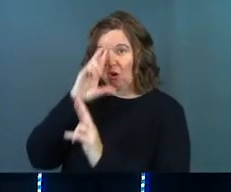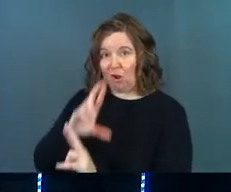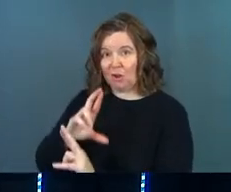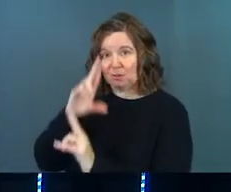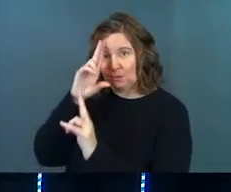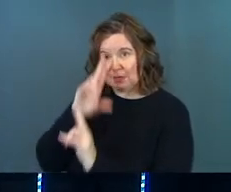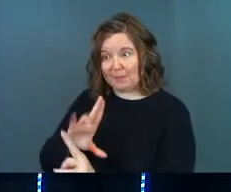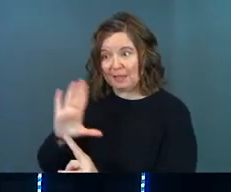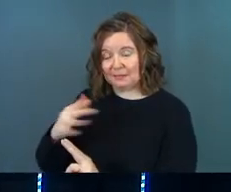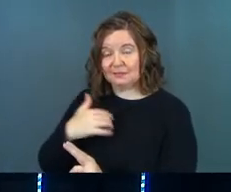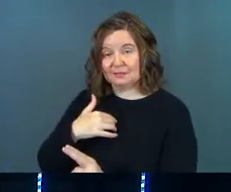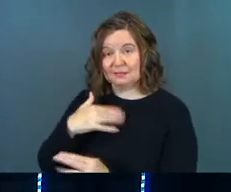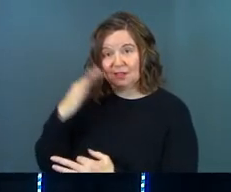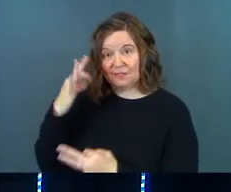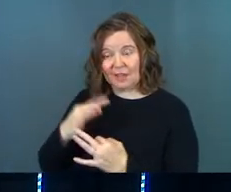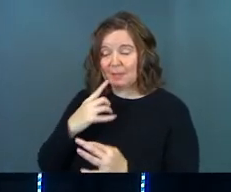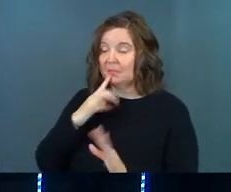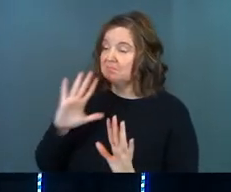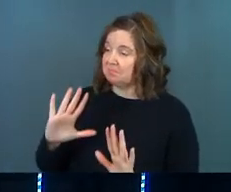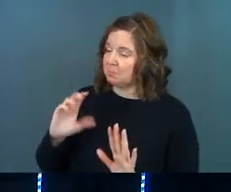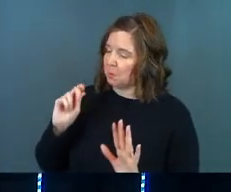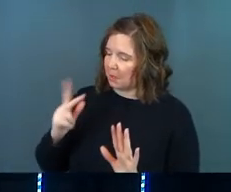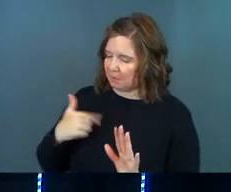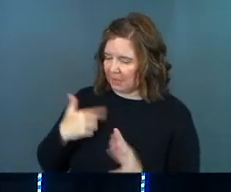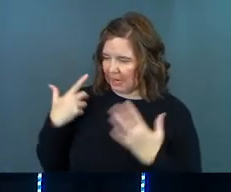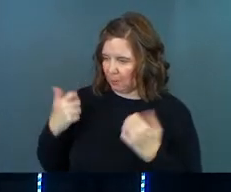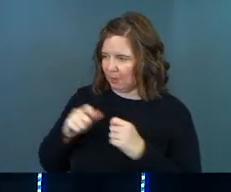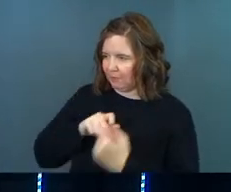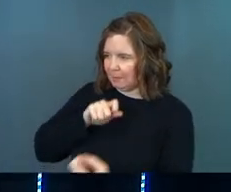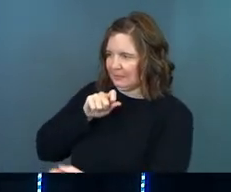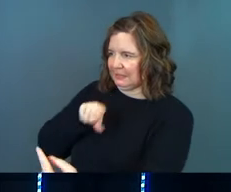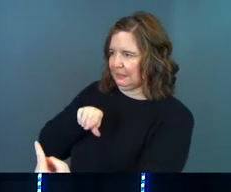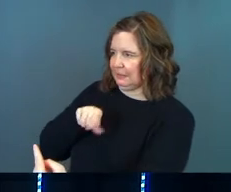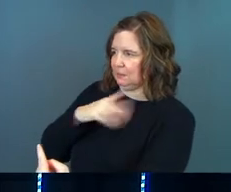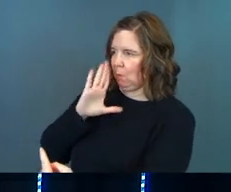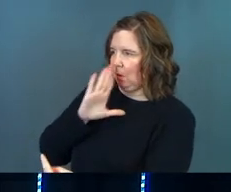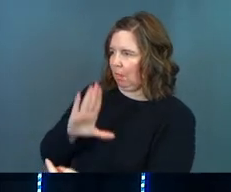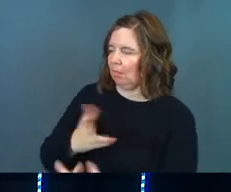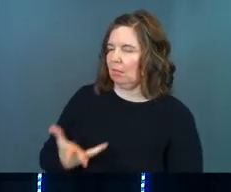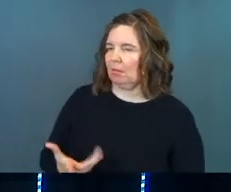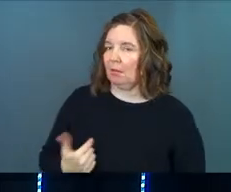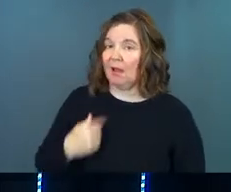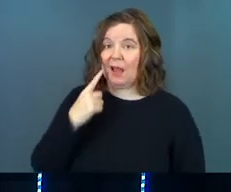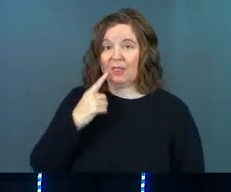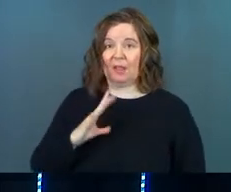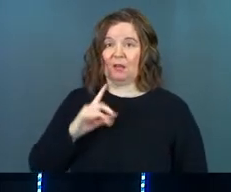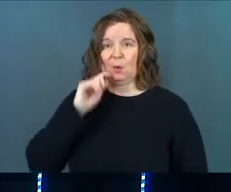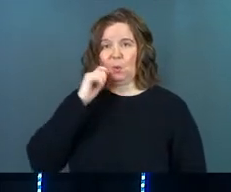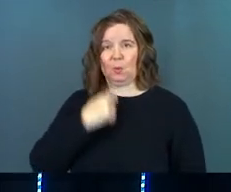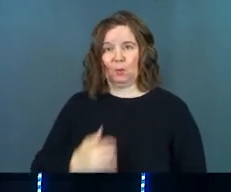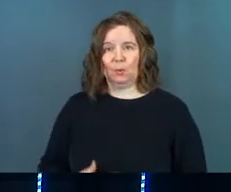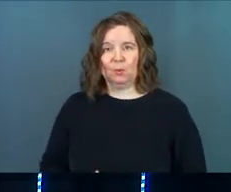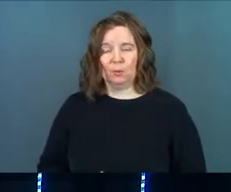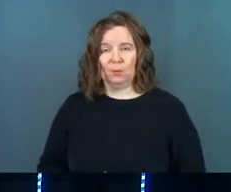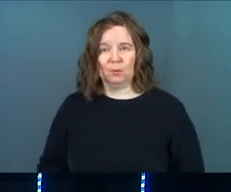and respects his faith by saying, then I will heal from a distance. I just think that's cool.